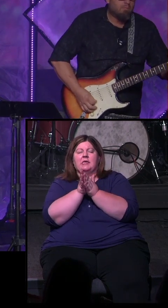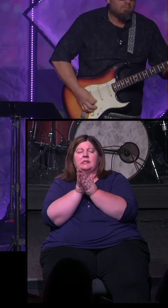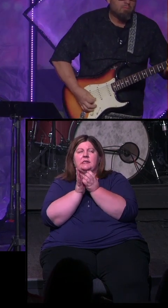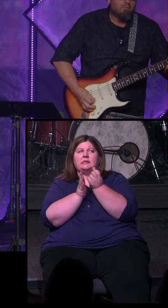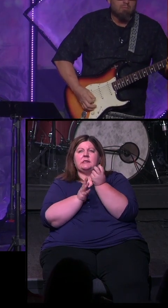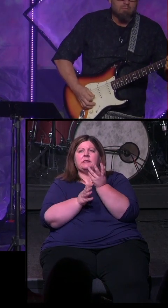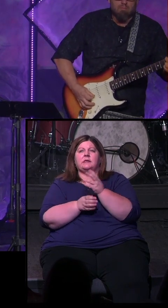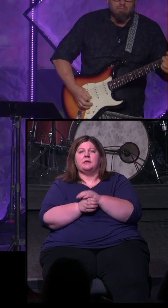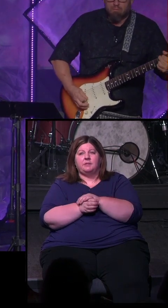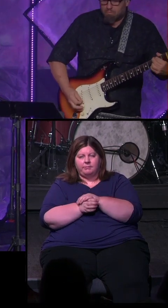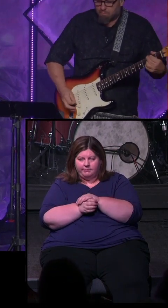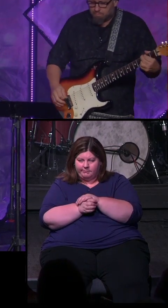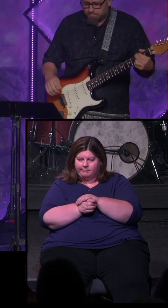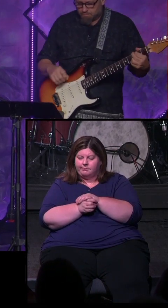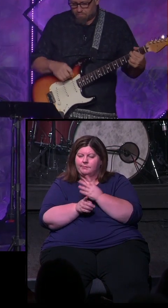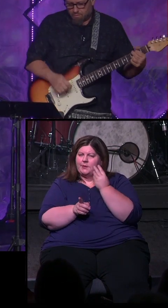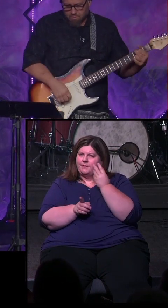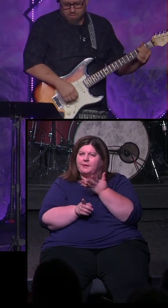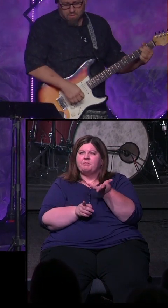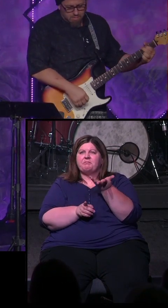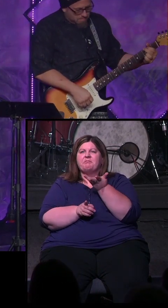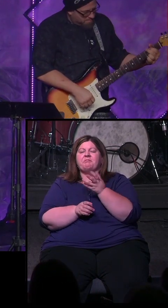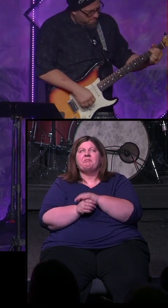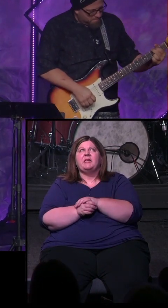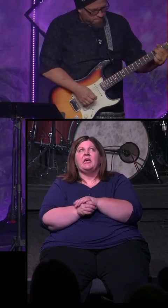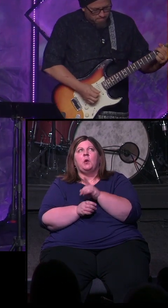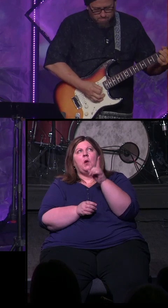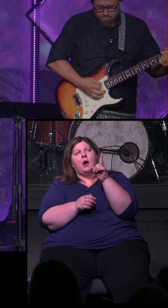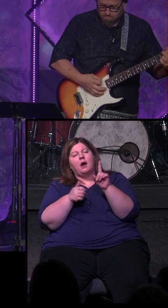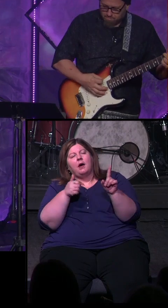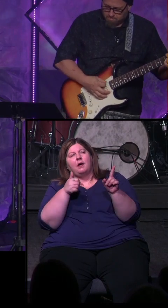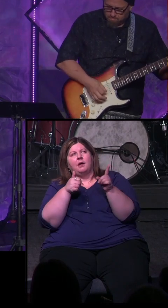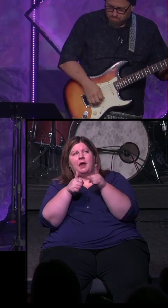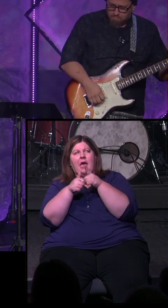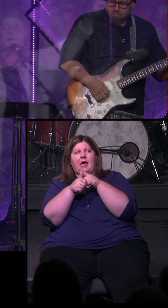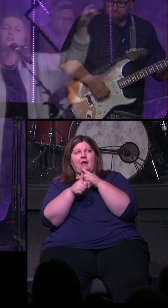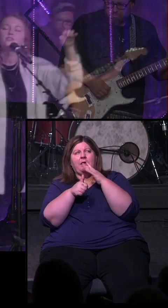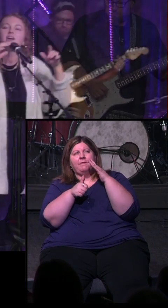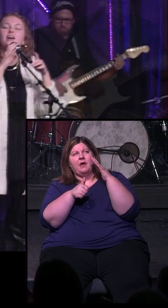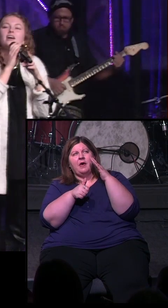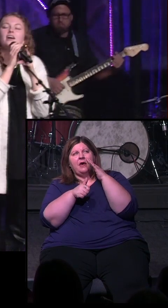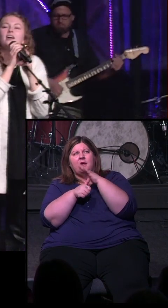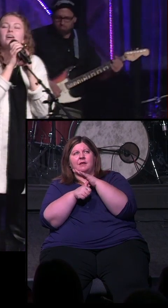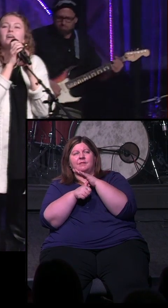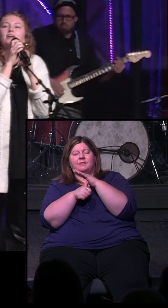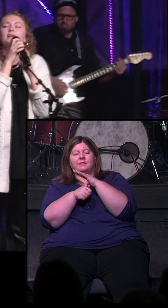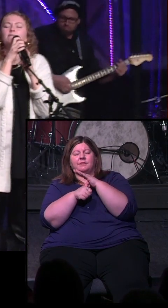Yes, he's worthy this morning, amen. You are Alpha.